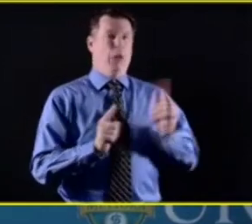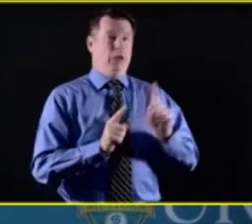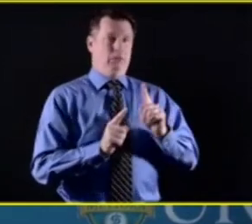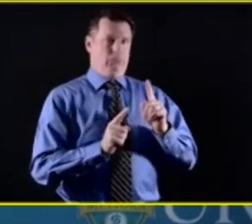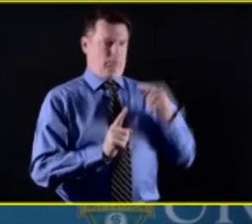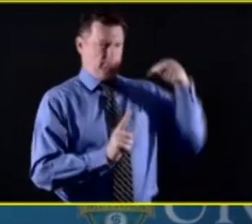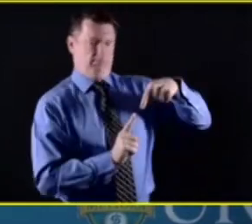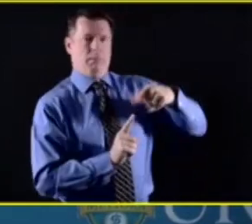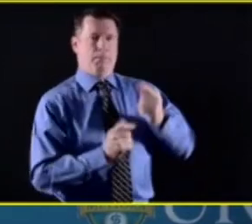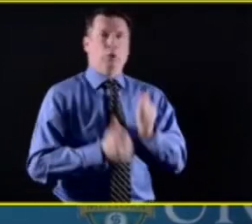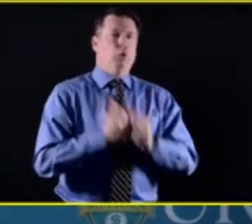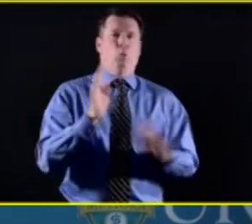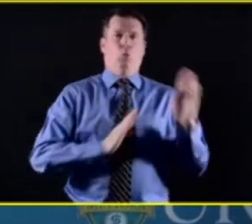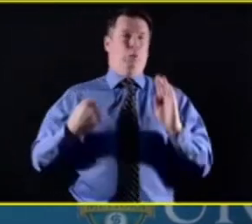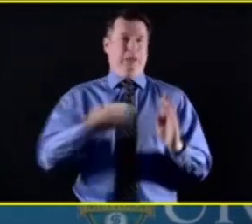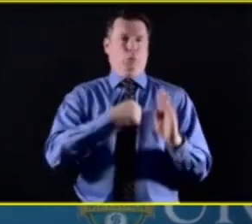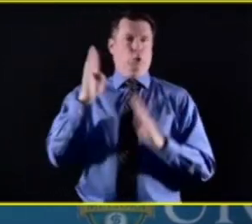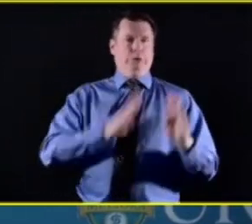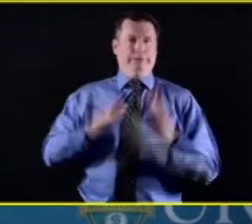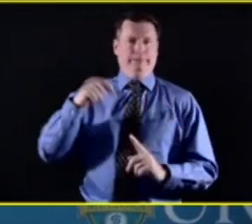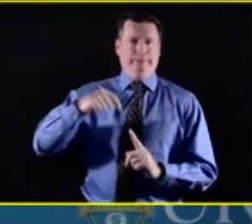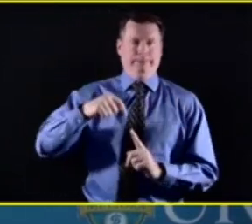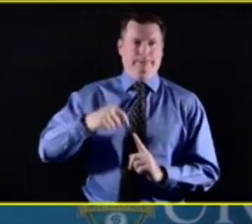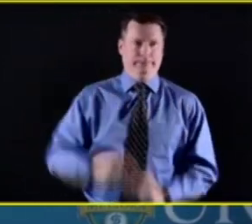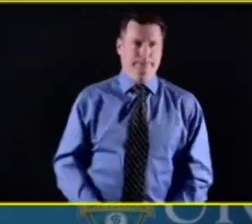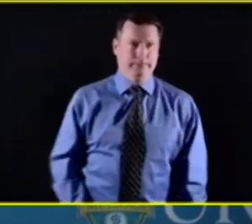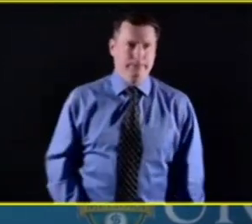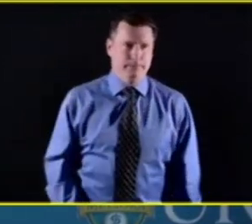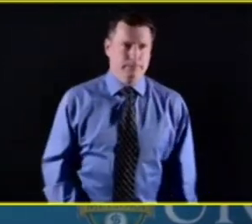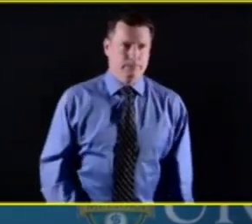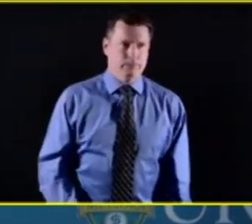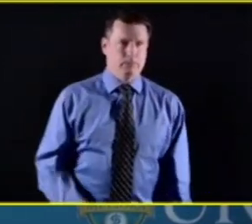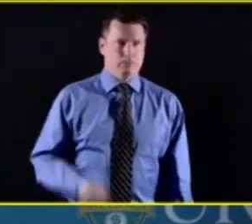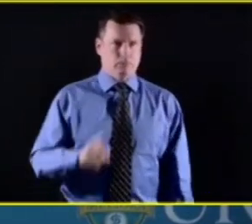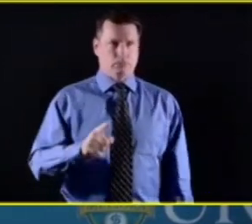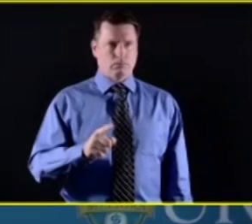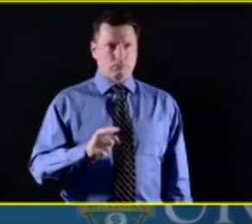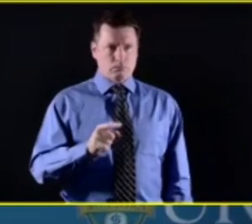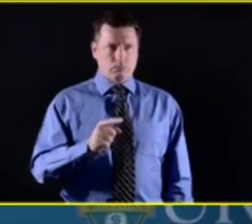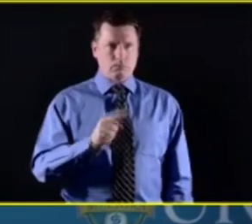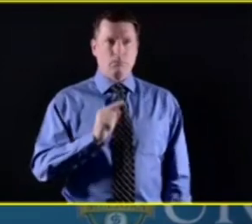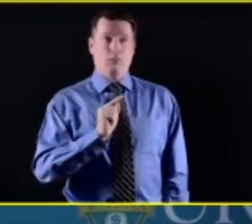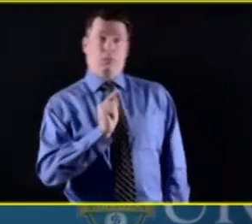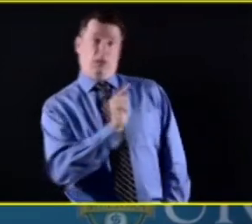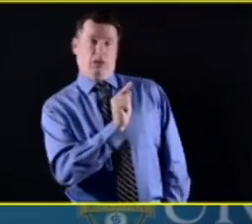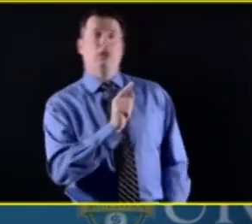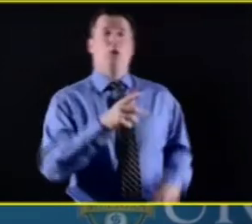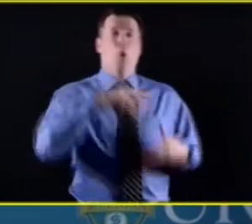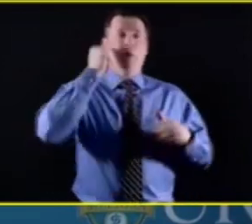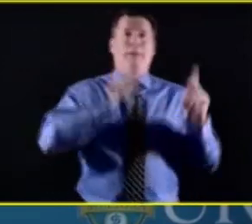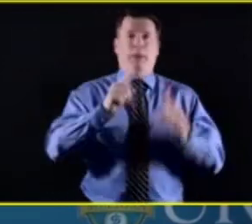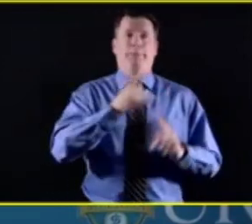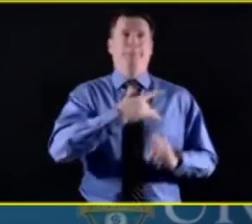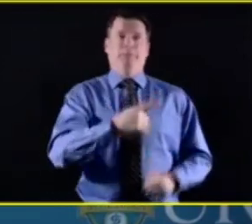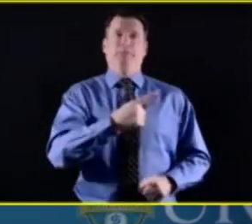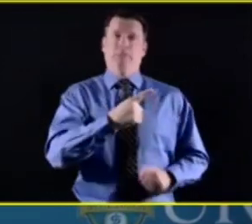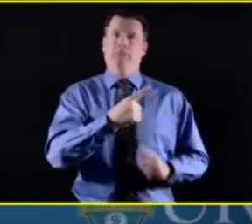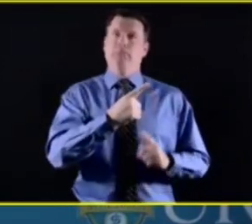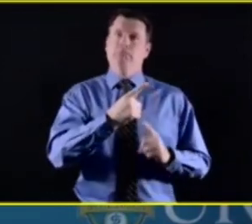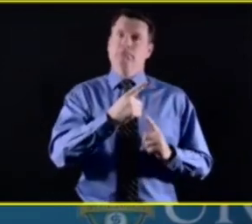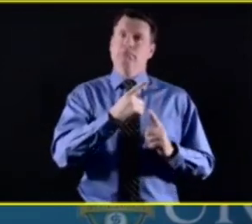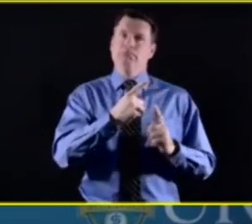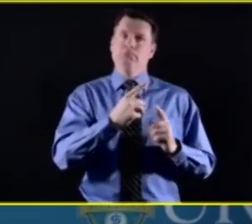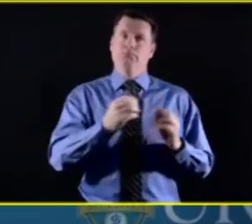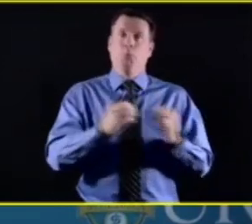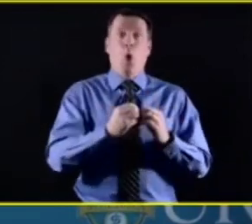Patty, you are saying are, I think, particularly vulnerable over time because of things like widowhood